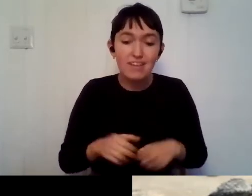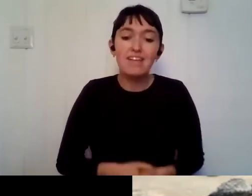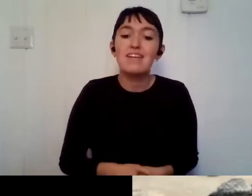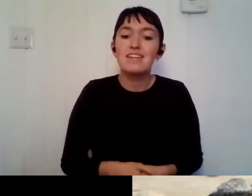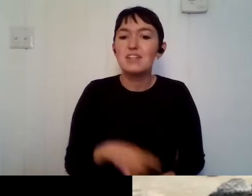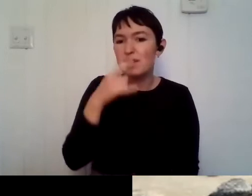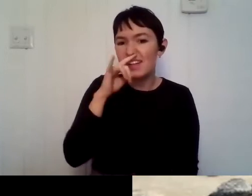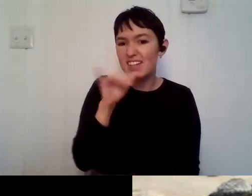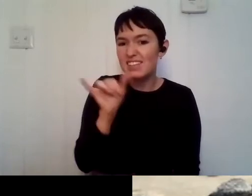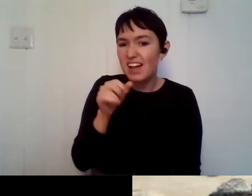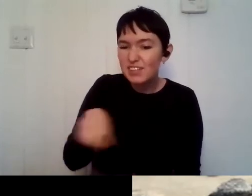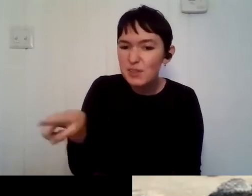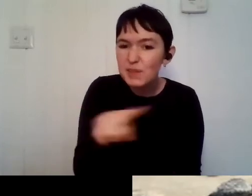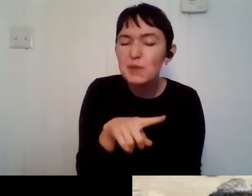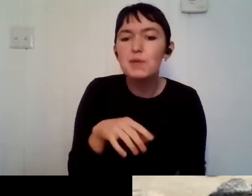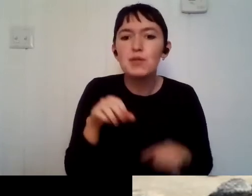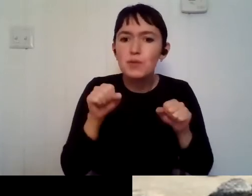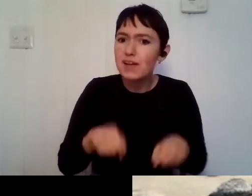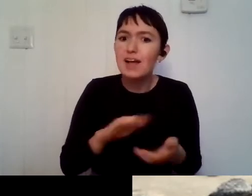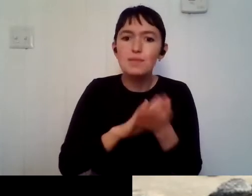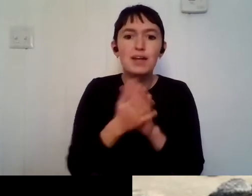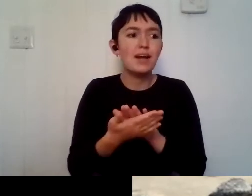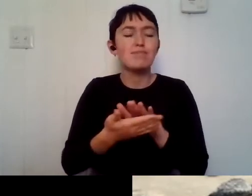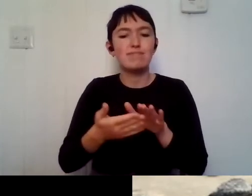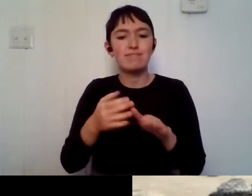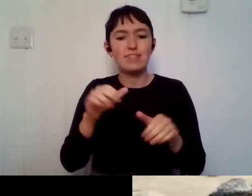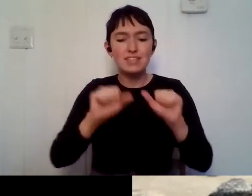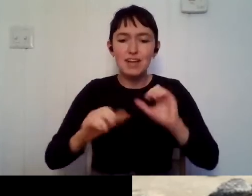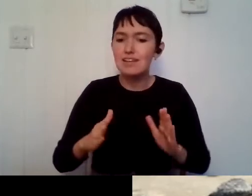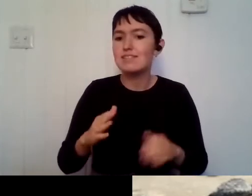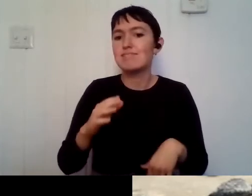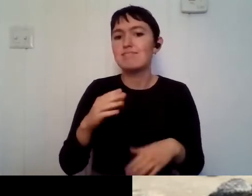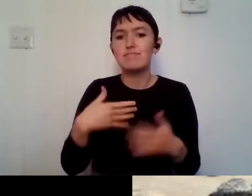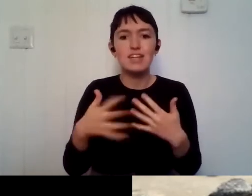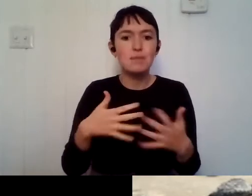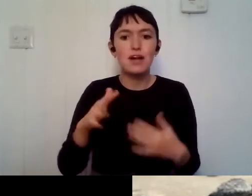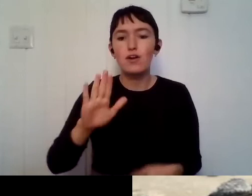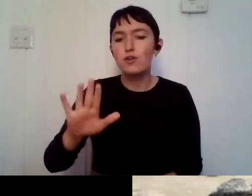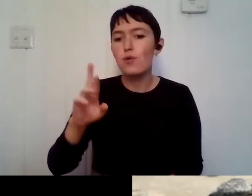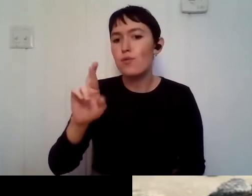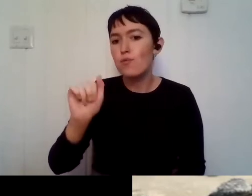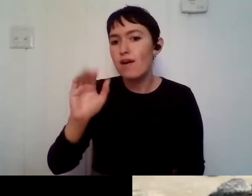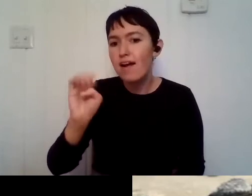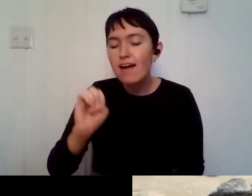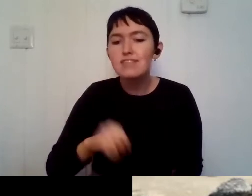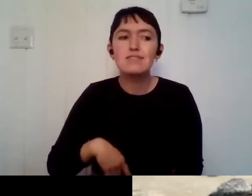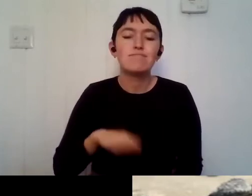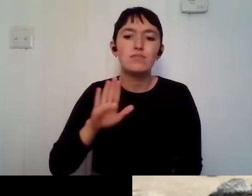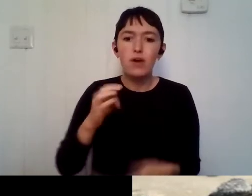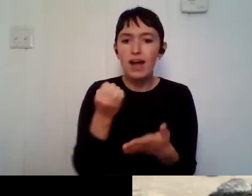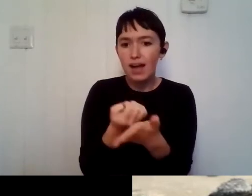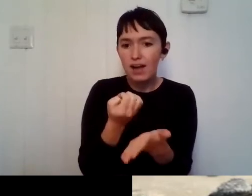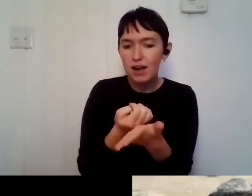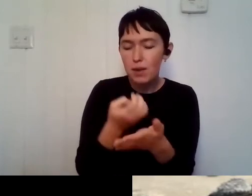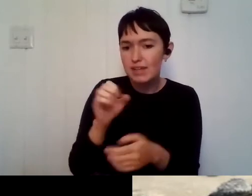to show that they can be a scientist. It doesn't matter, um, your race or your economic status that you too, uh, can be a scientist